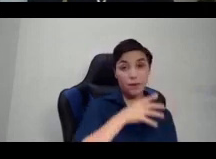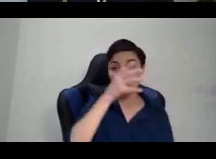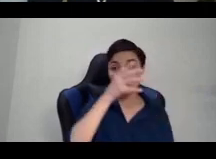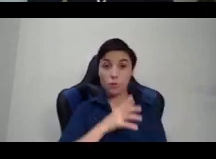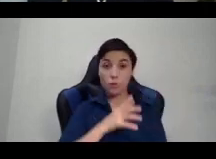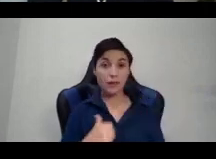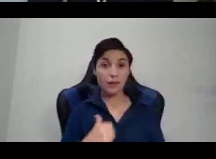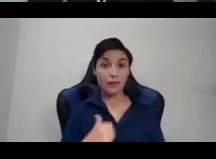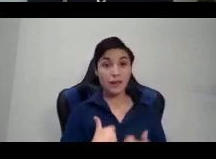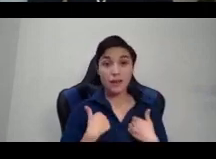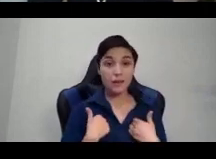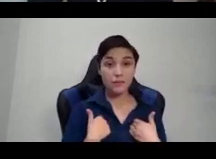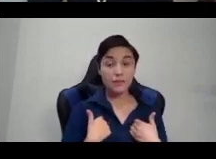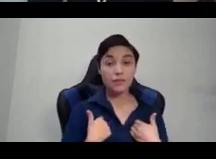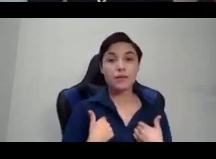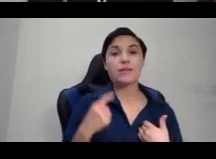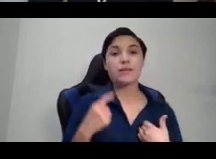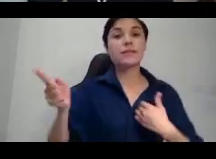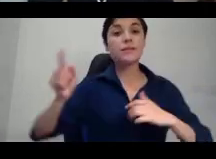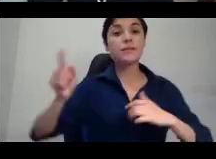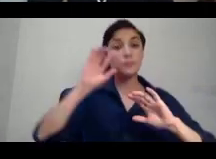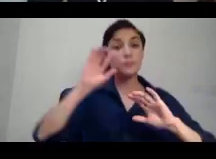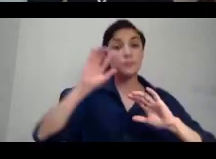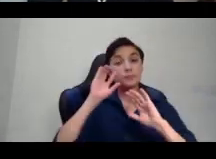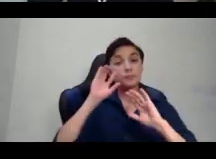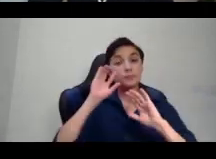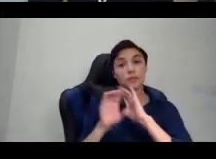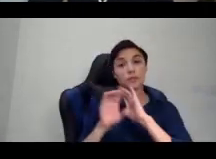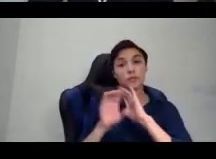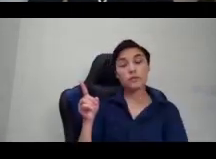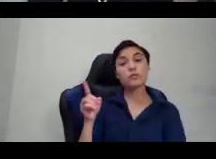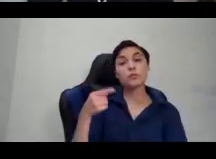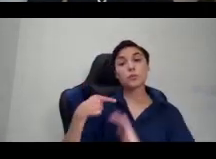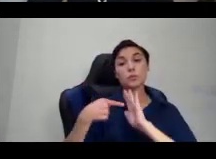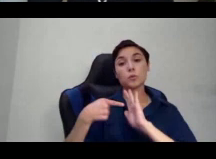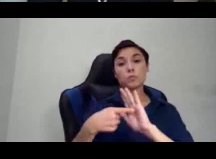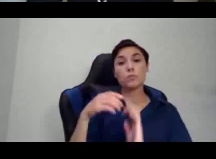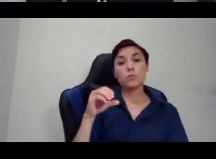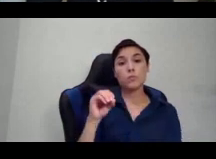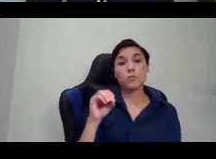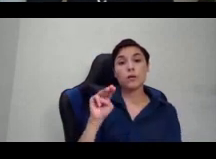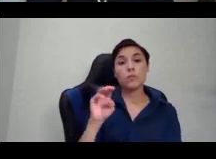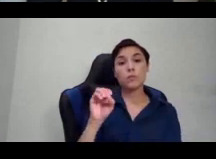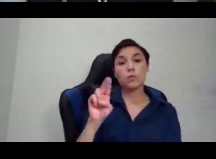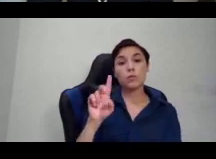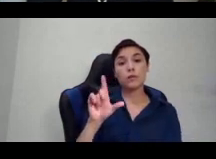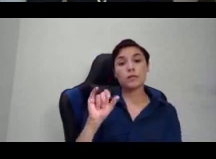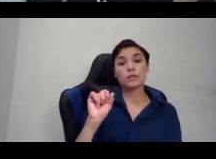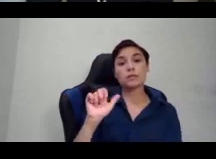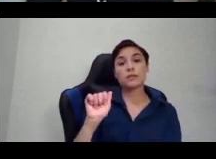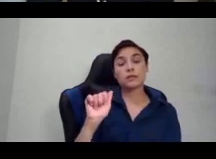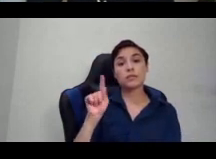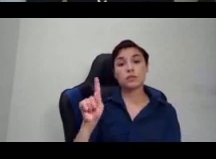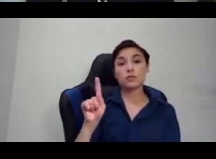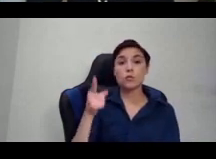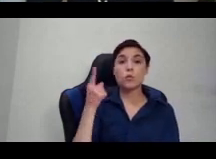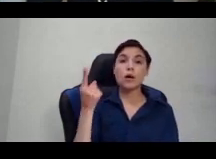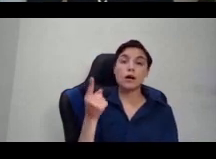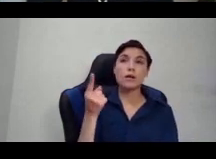Mawulisa, who is the creator, one of the creator deities of the Fon people